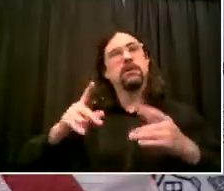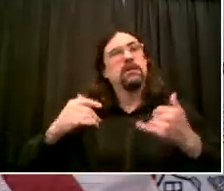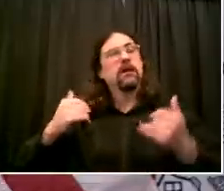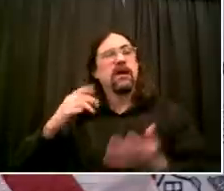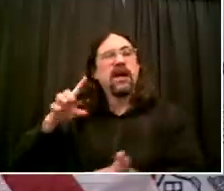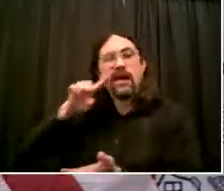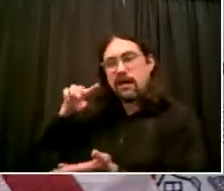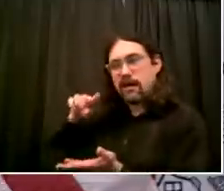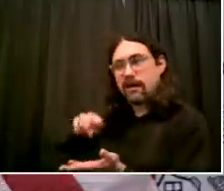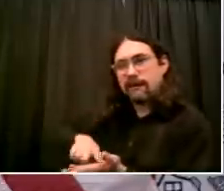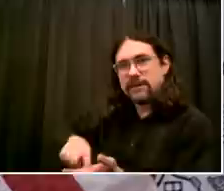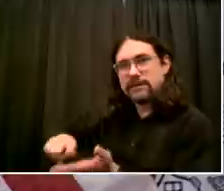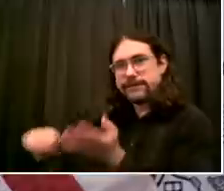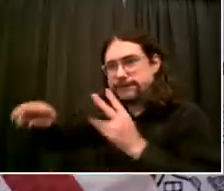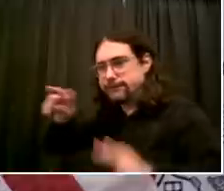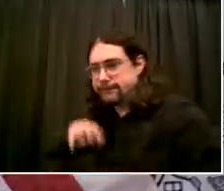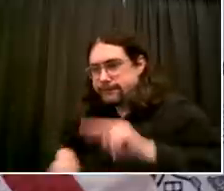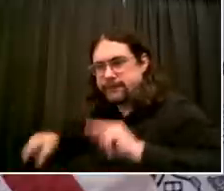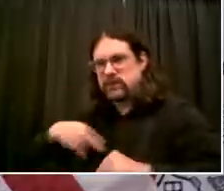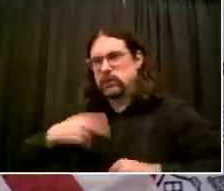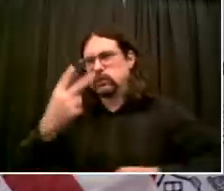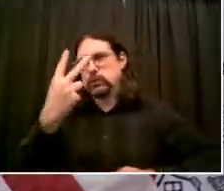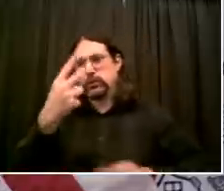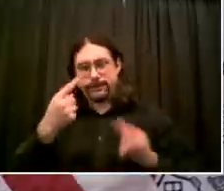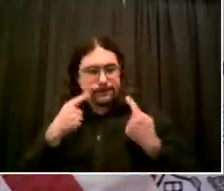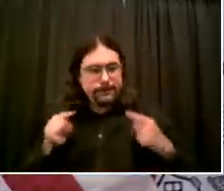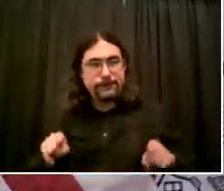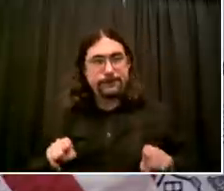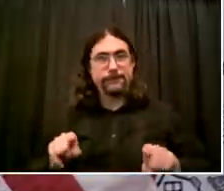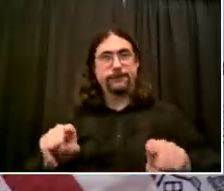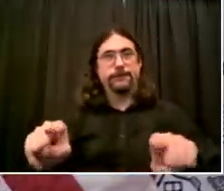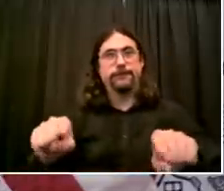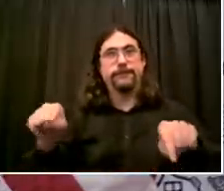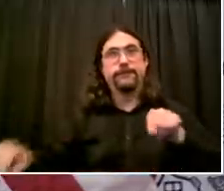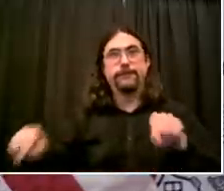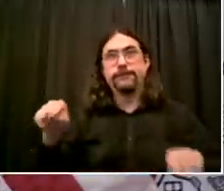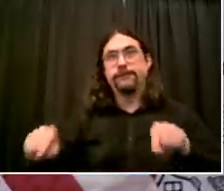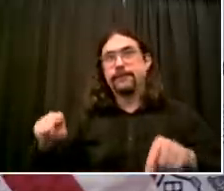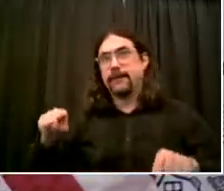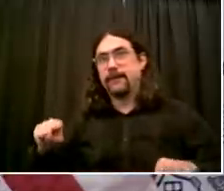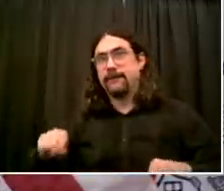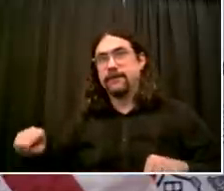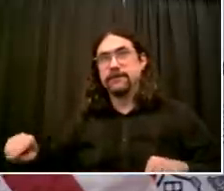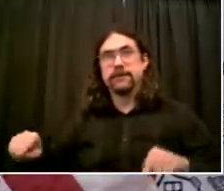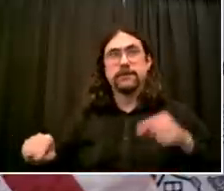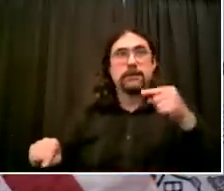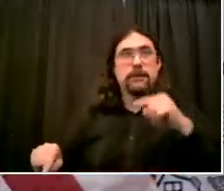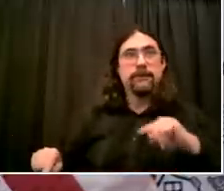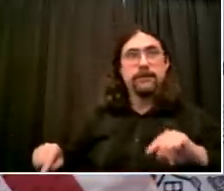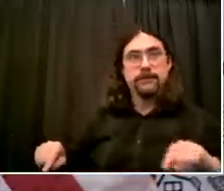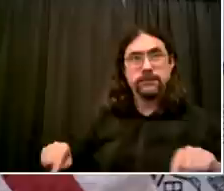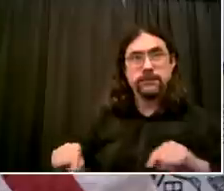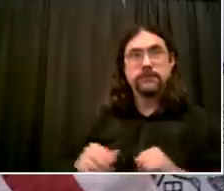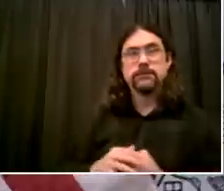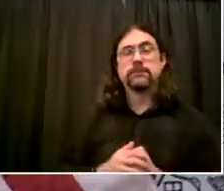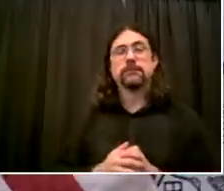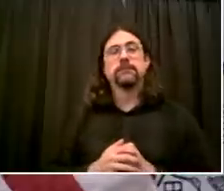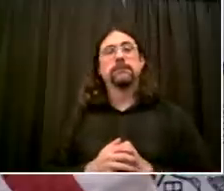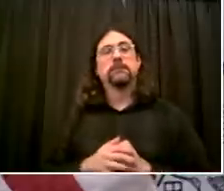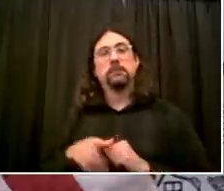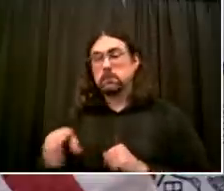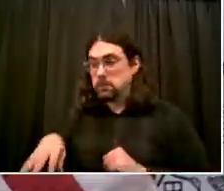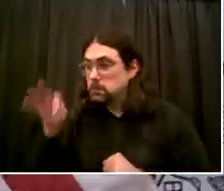about the danger of violence. But if anything else happened that wasn't appropriate, I want to hear the whole truth and we'll act accordingly.